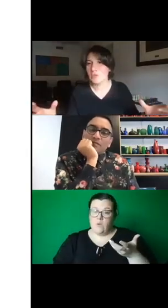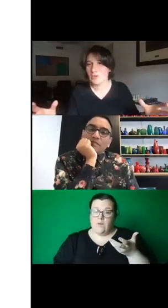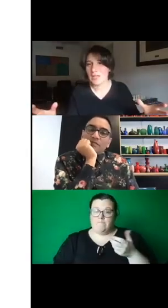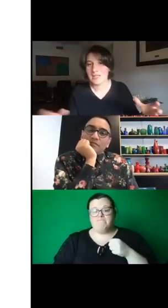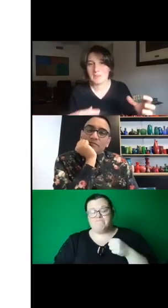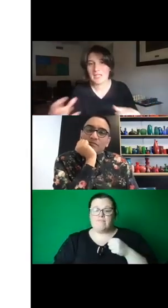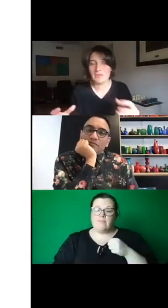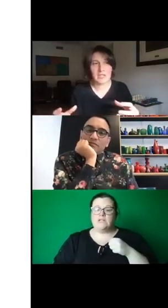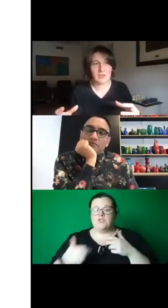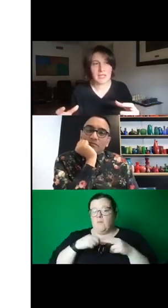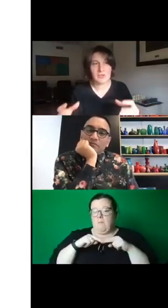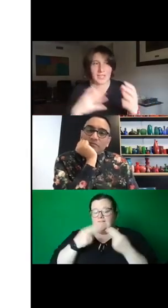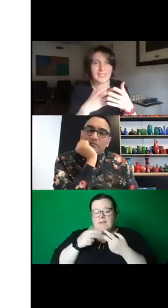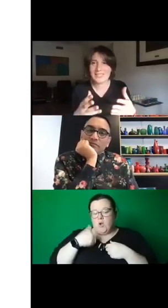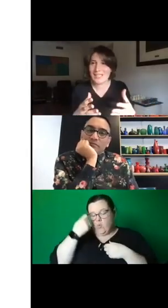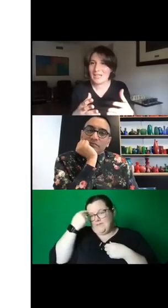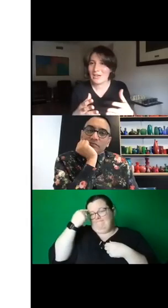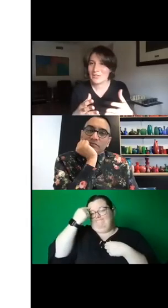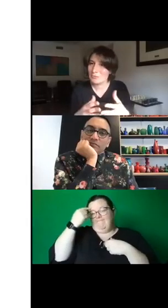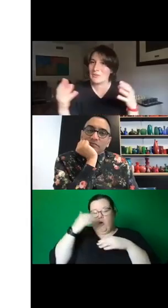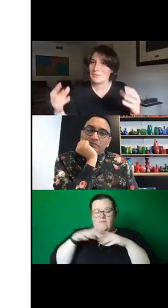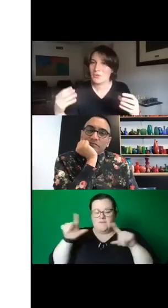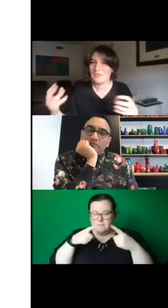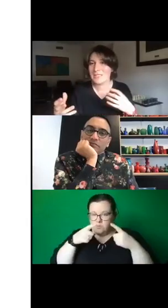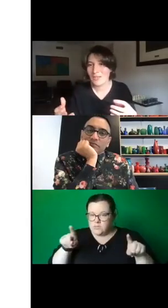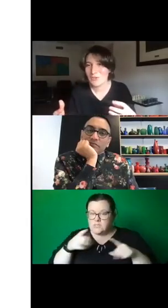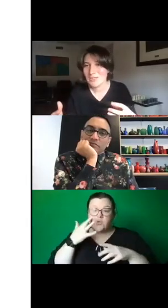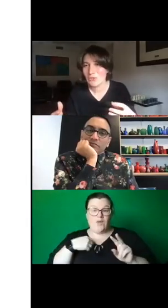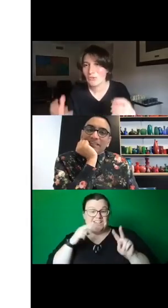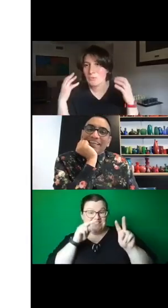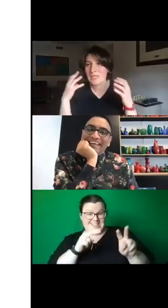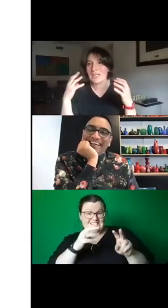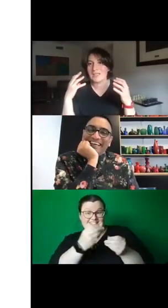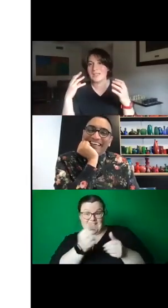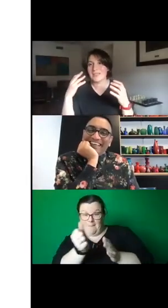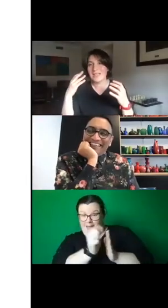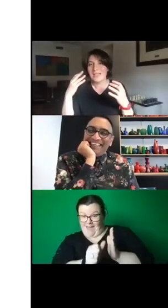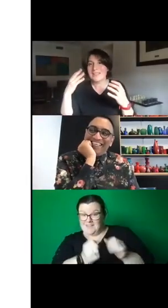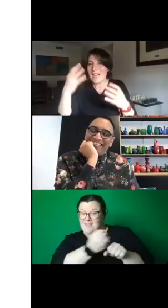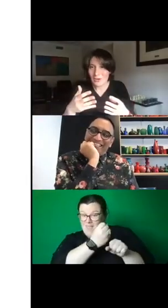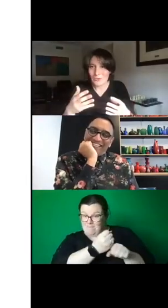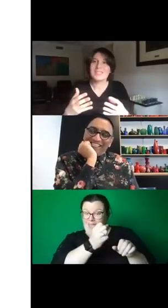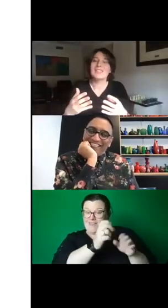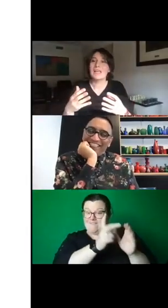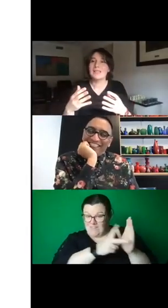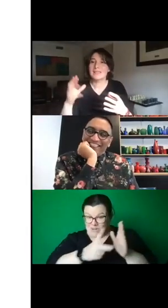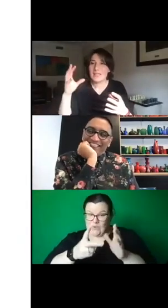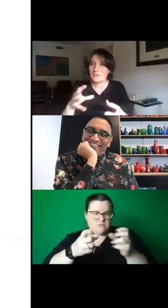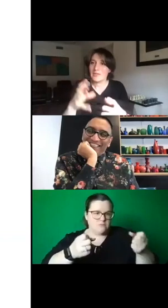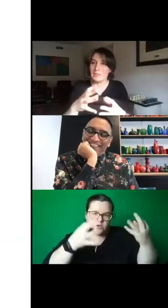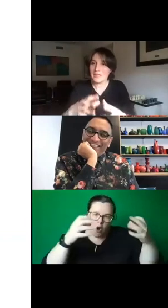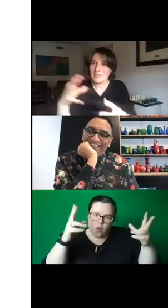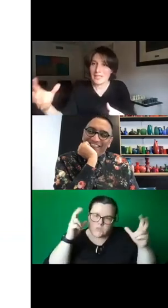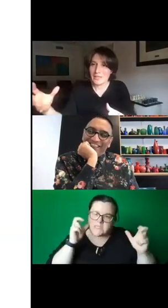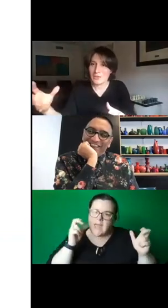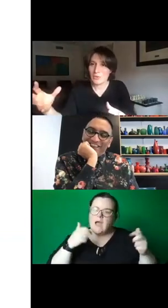videos, artists making videos, I don't understand how some of them don't have sounds. So, for me, it is, sound is such